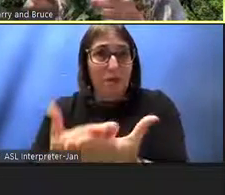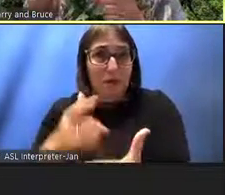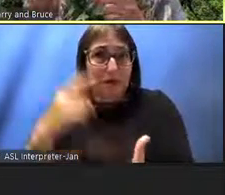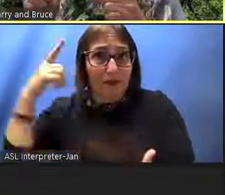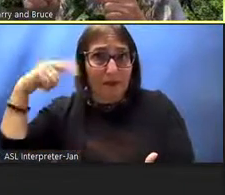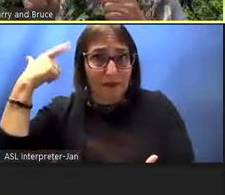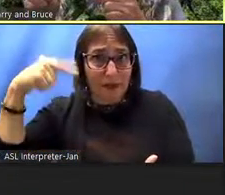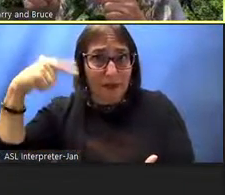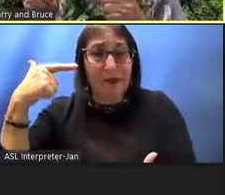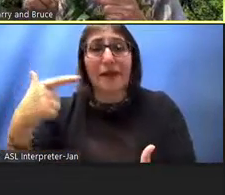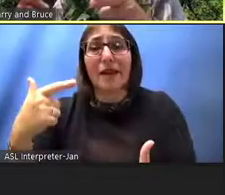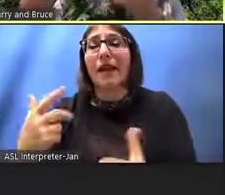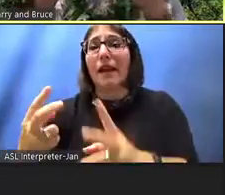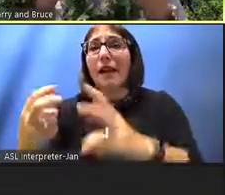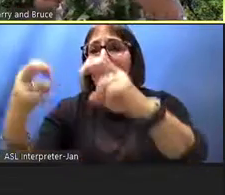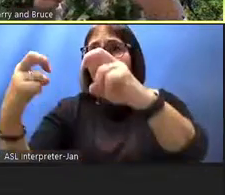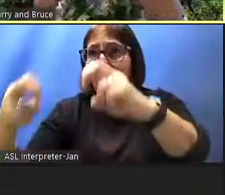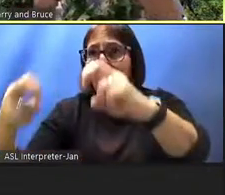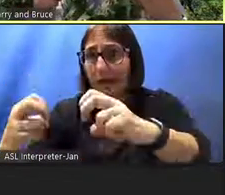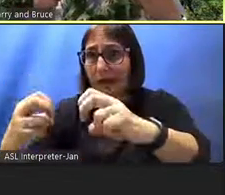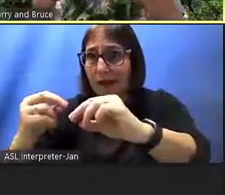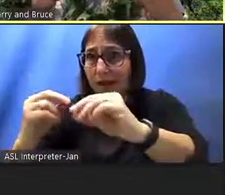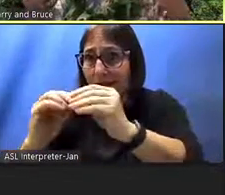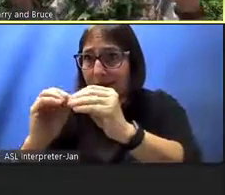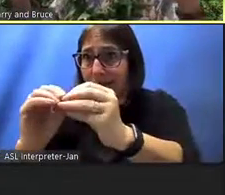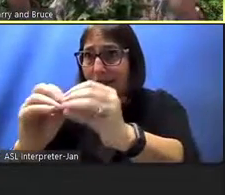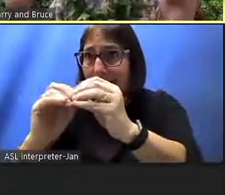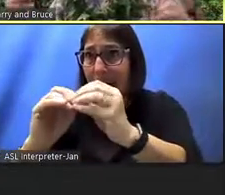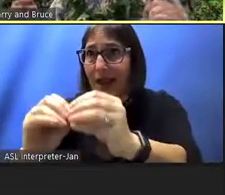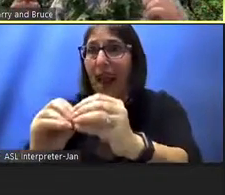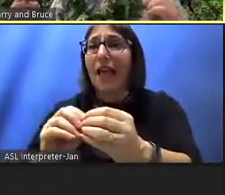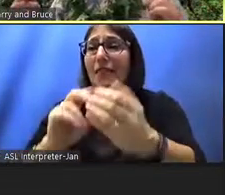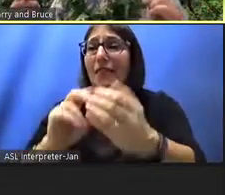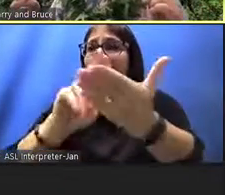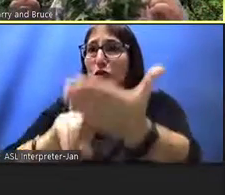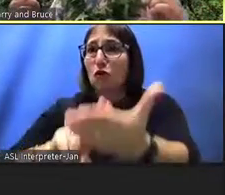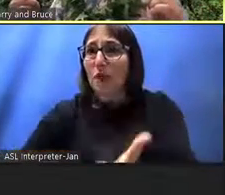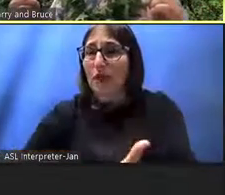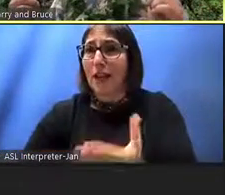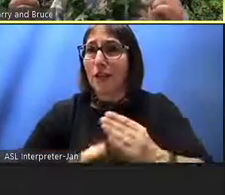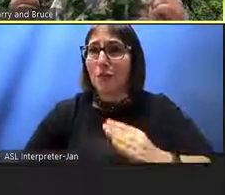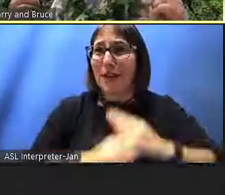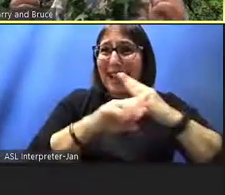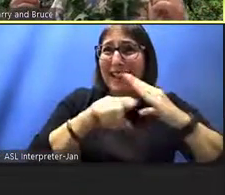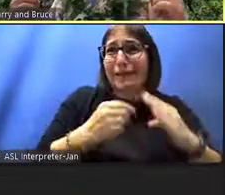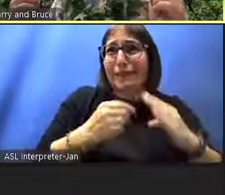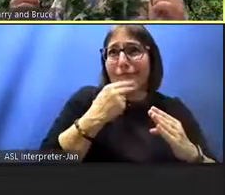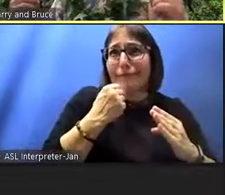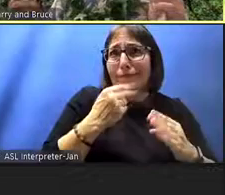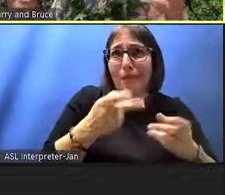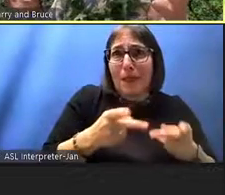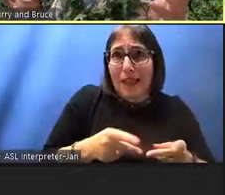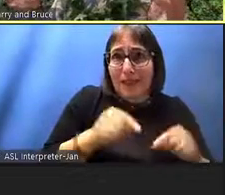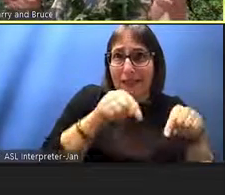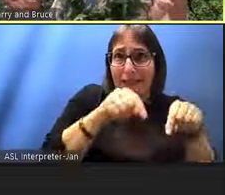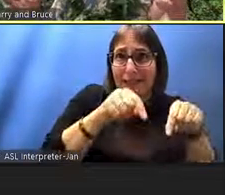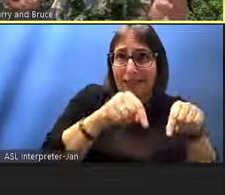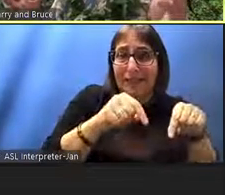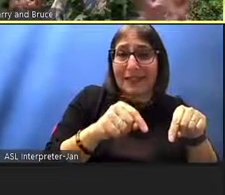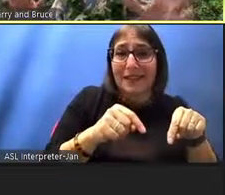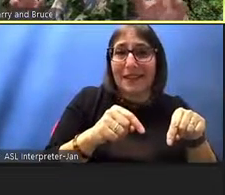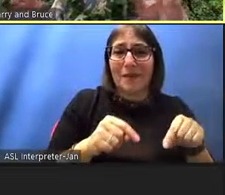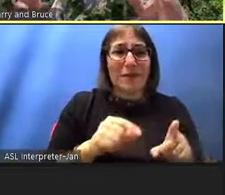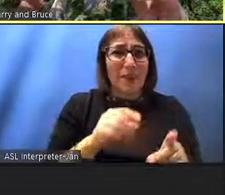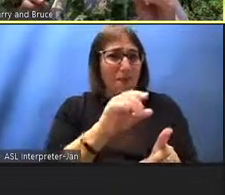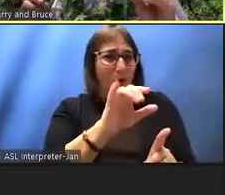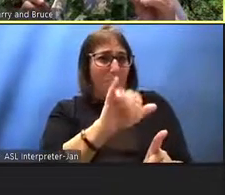negotiate treaty treaty of protection for this little place now how did our king that king